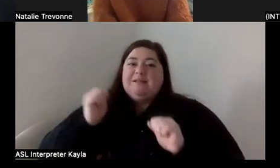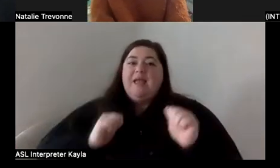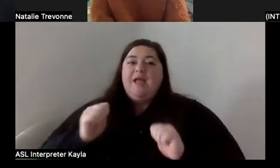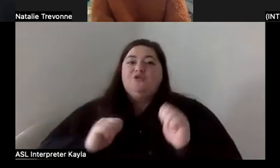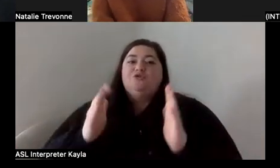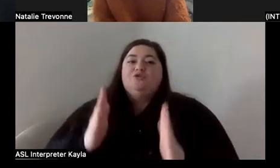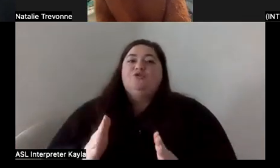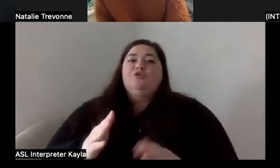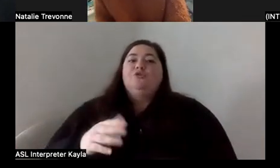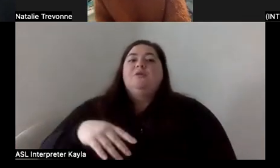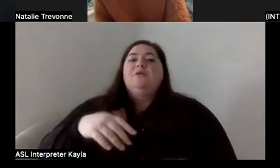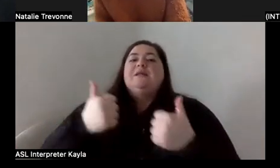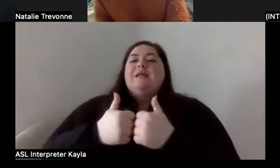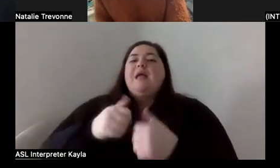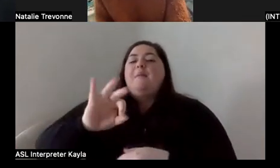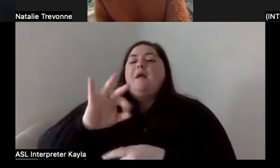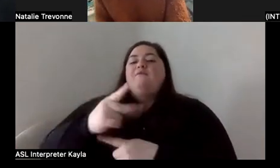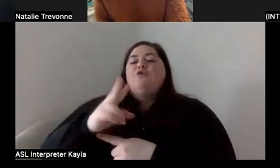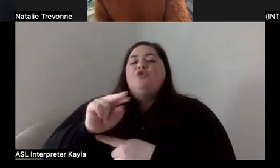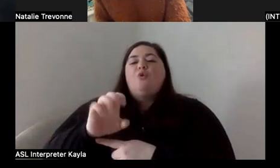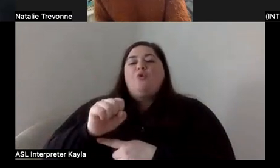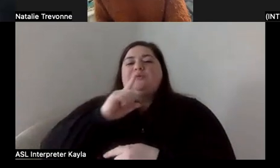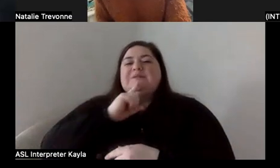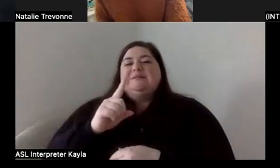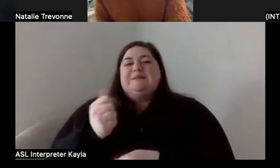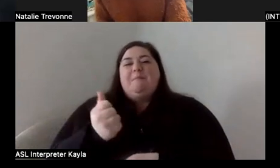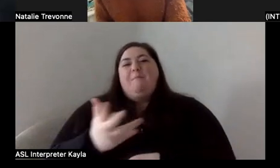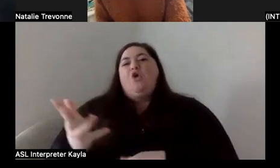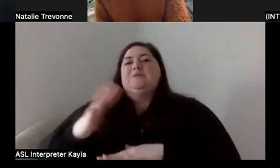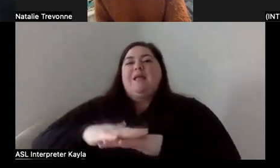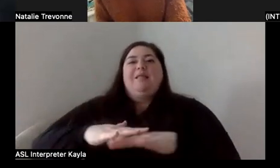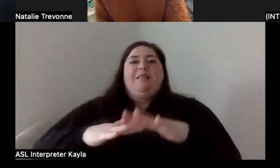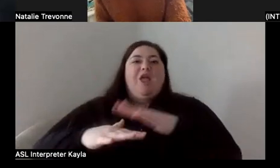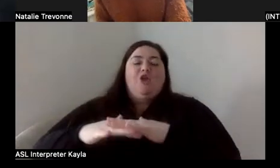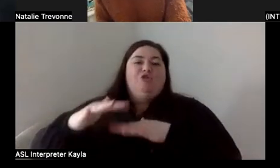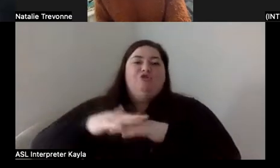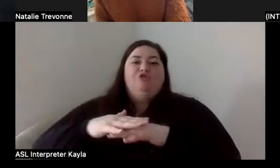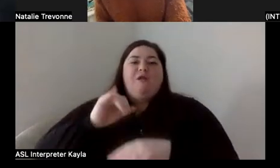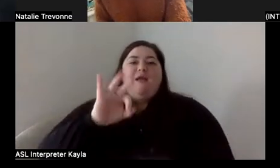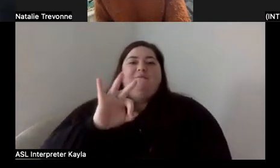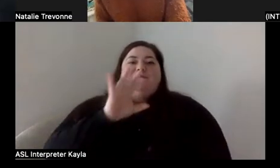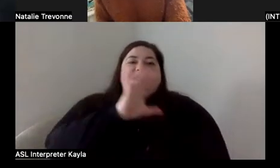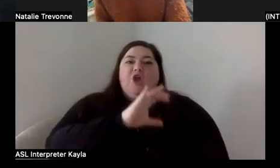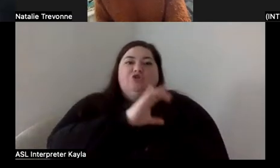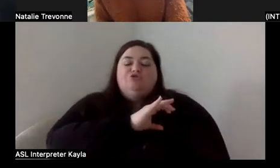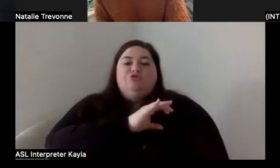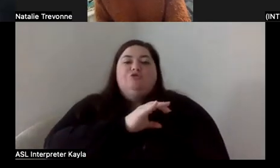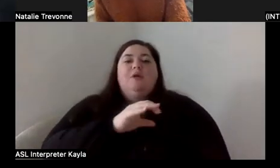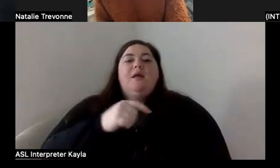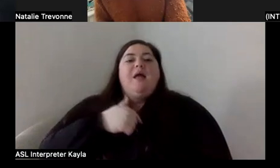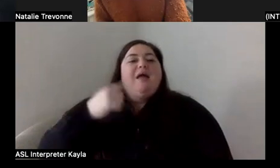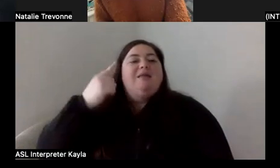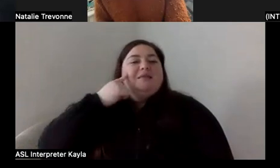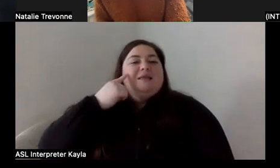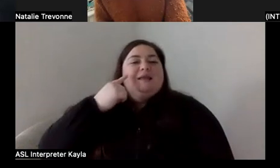Game of Thrones, I mean, such a multi-layered, you know, depiction of a character. Just, you know, I think it